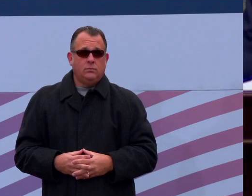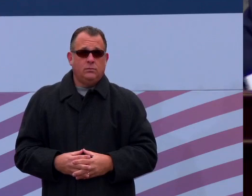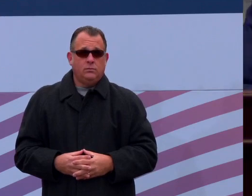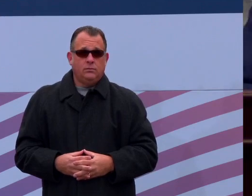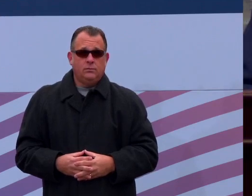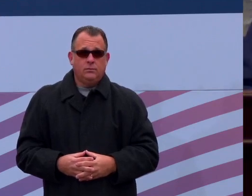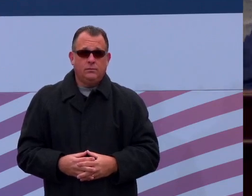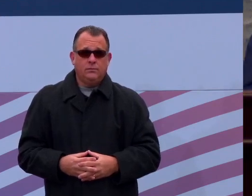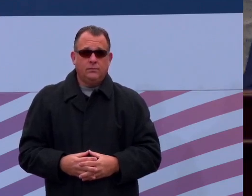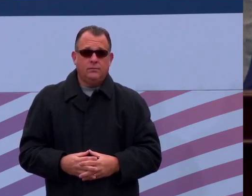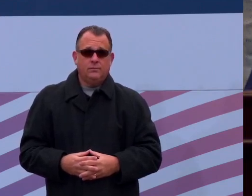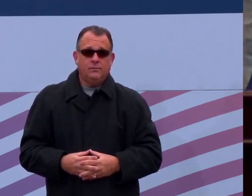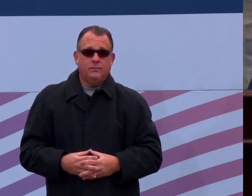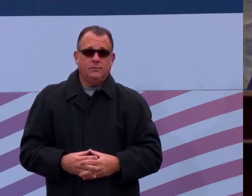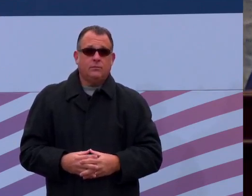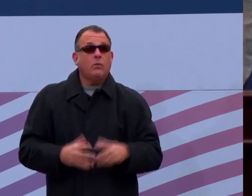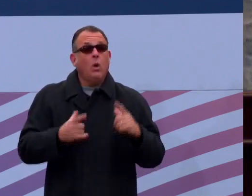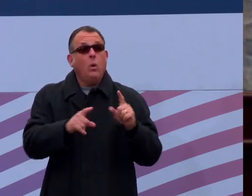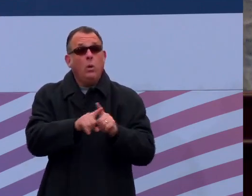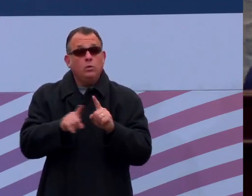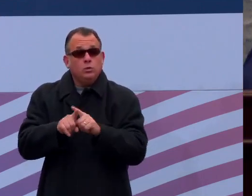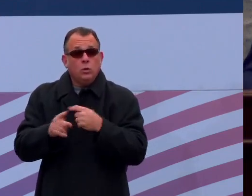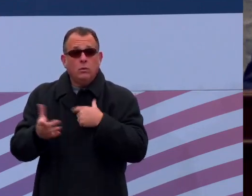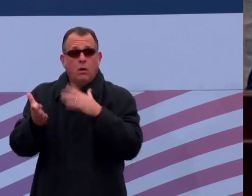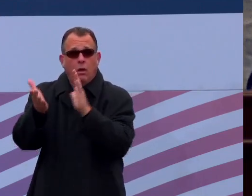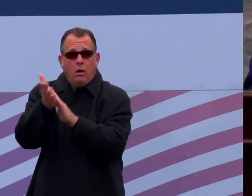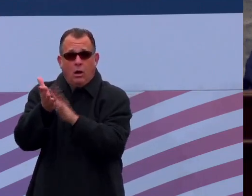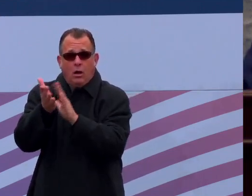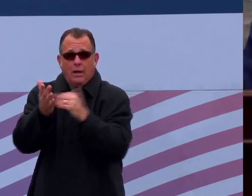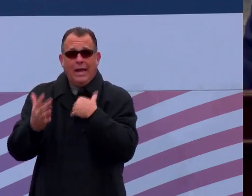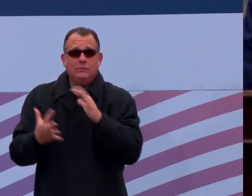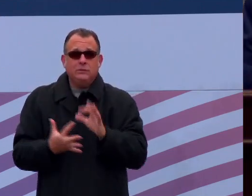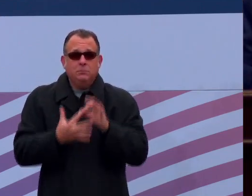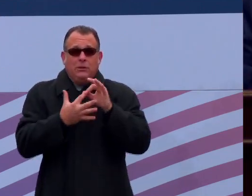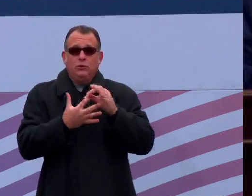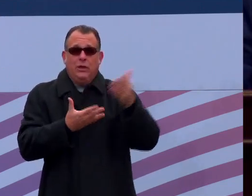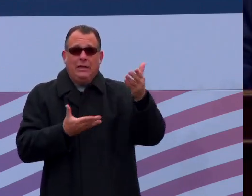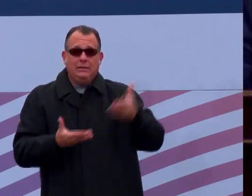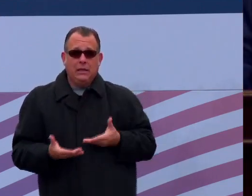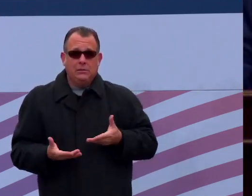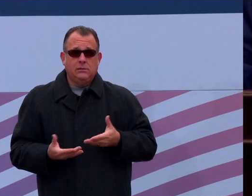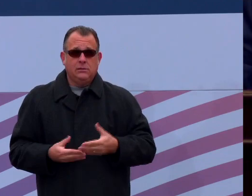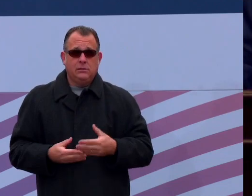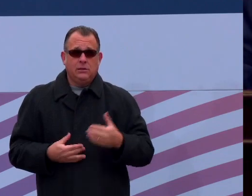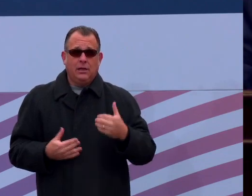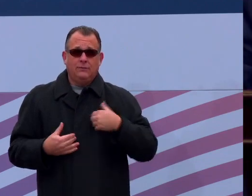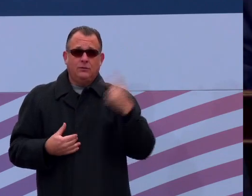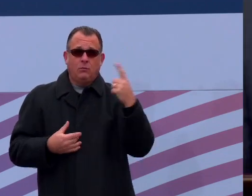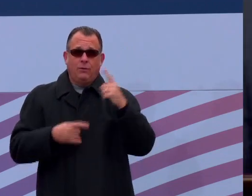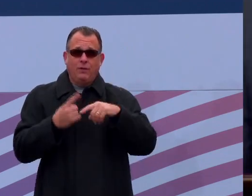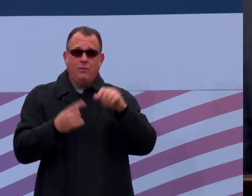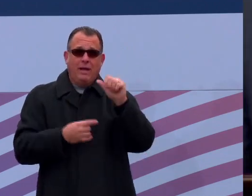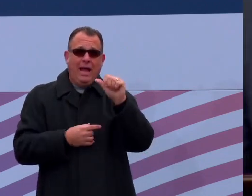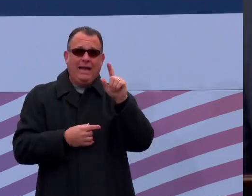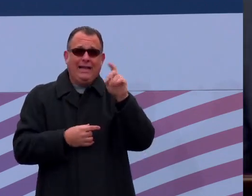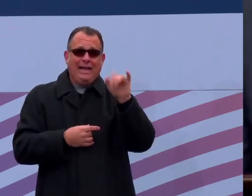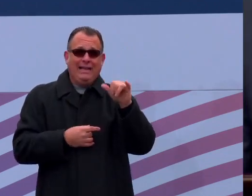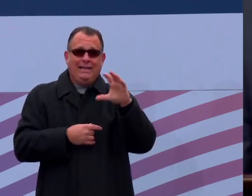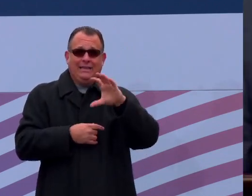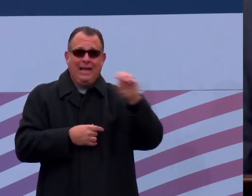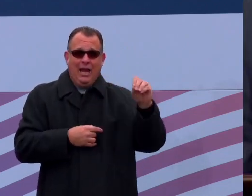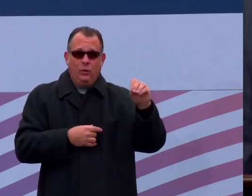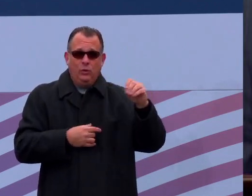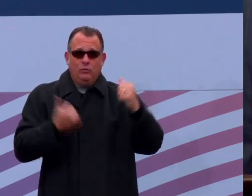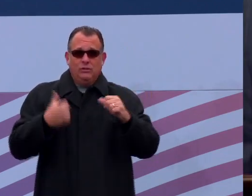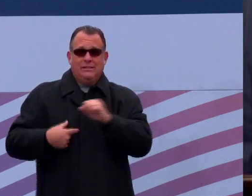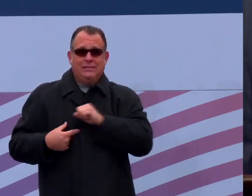Further, to recognize some special guests, the chair recognizes the gentleman from Allegheny County, Senator Costa. Thank you very much, Madam President.